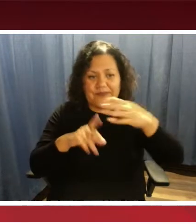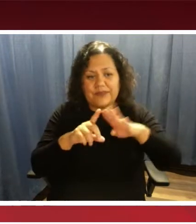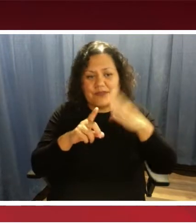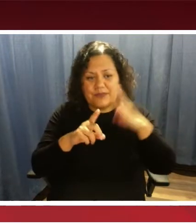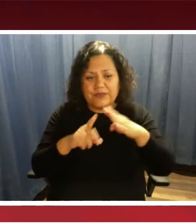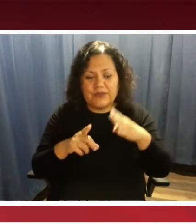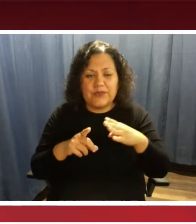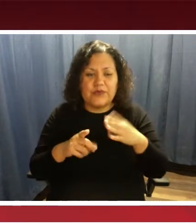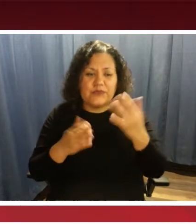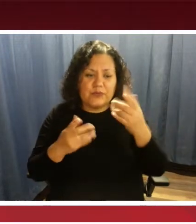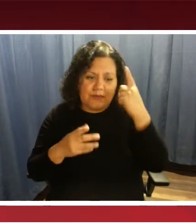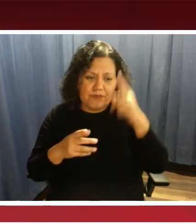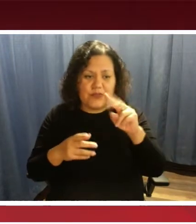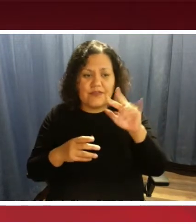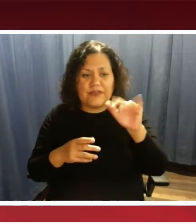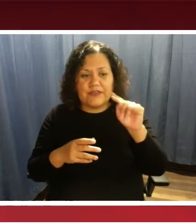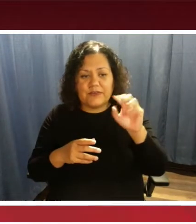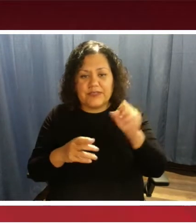Next slide, please. Next slide,